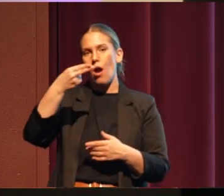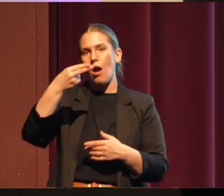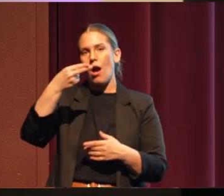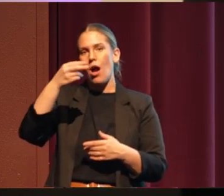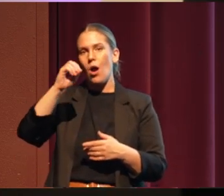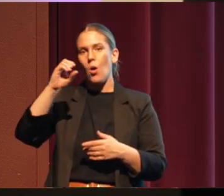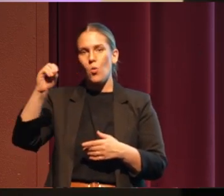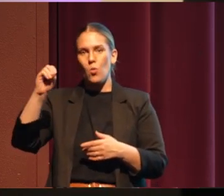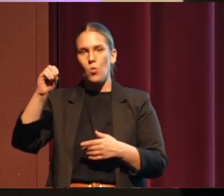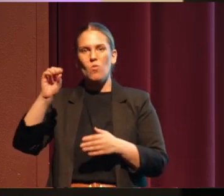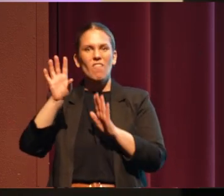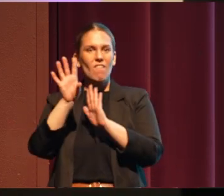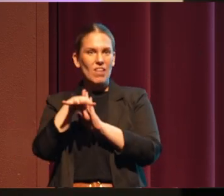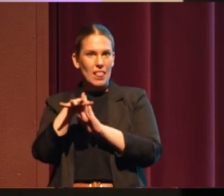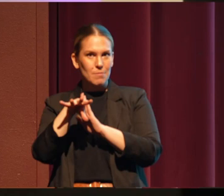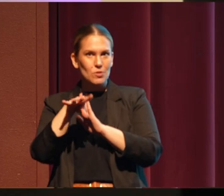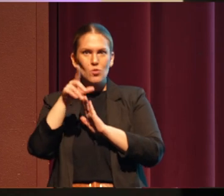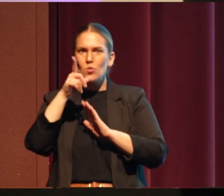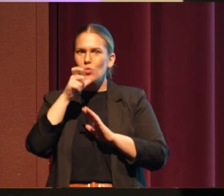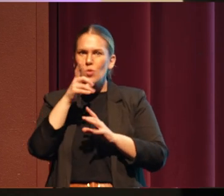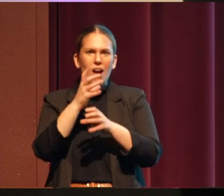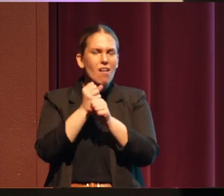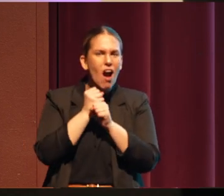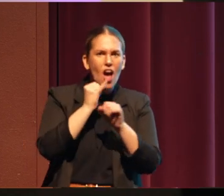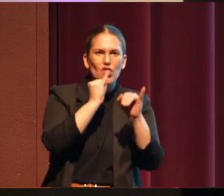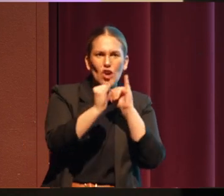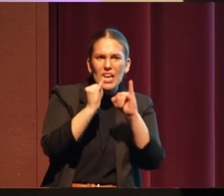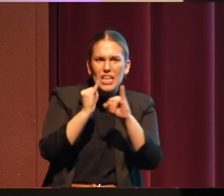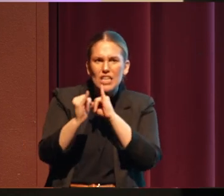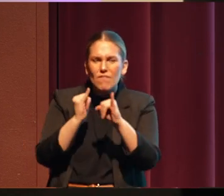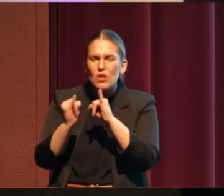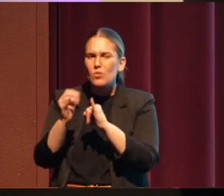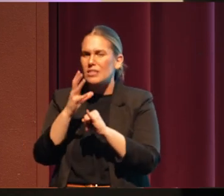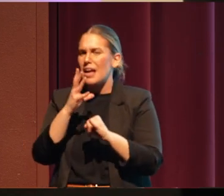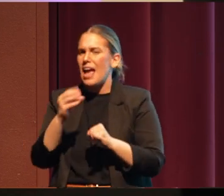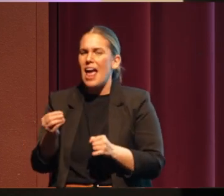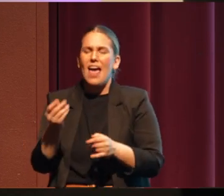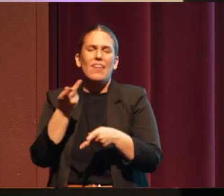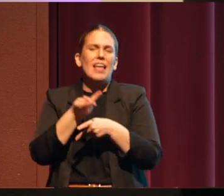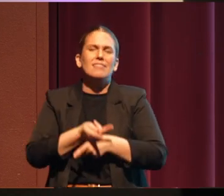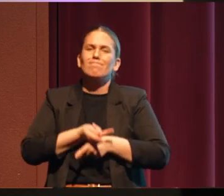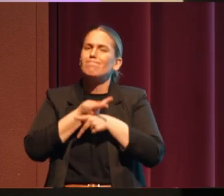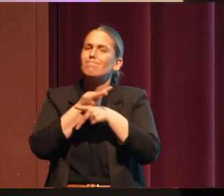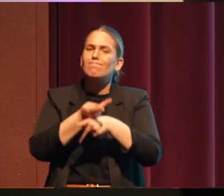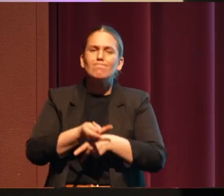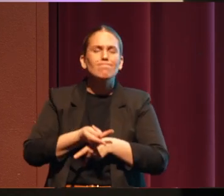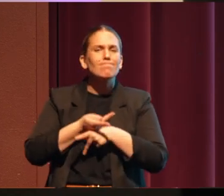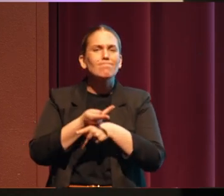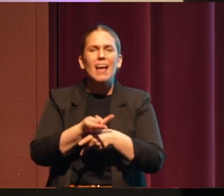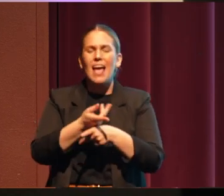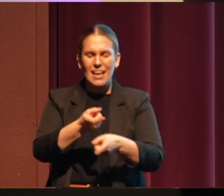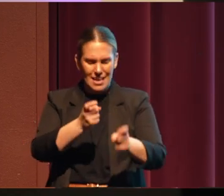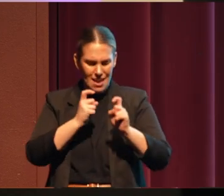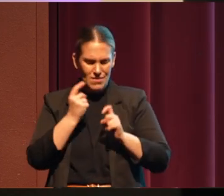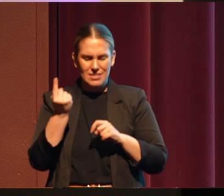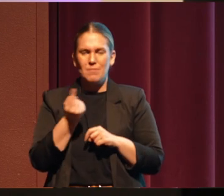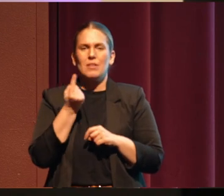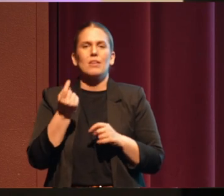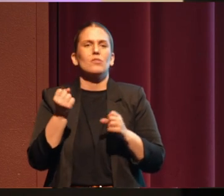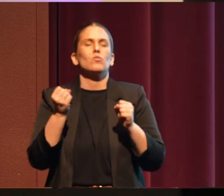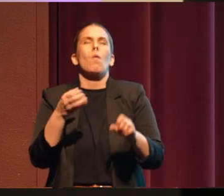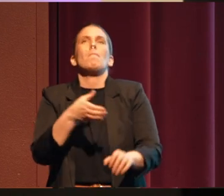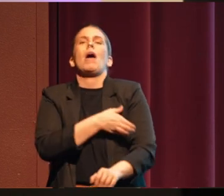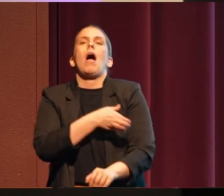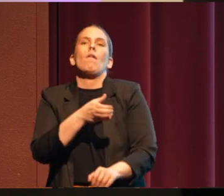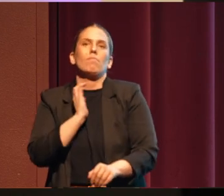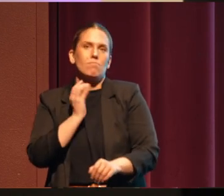took our elder interviews and they handled them with such reverence and gave us back something that was so powerful to our